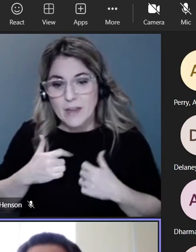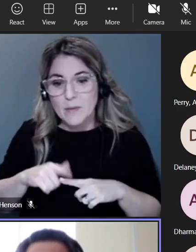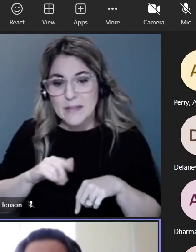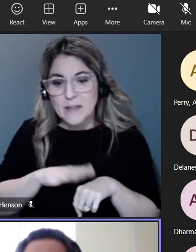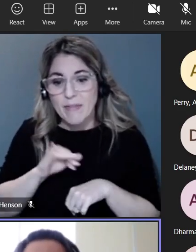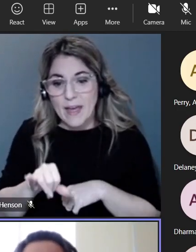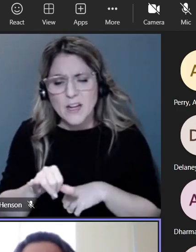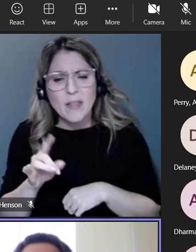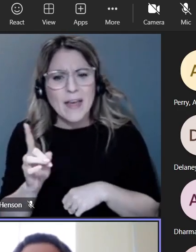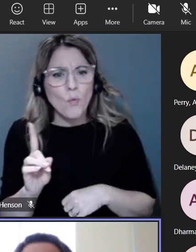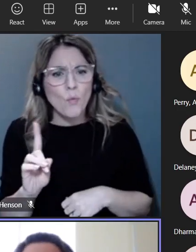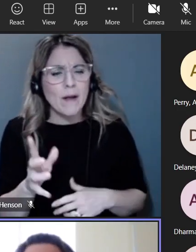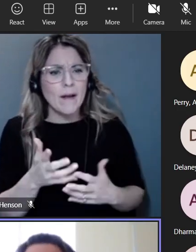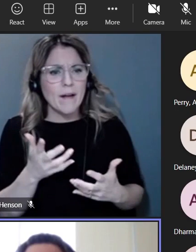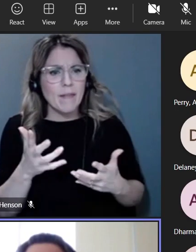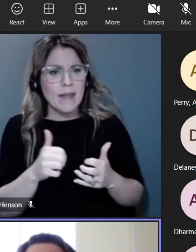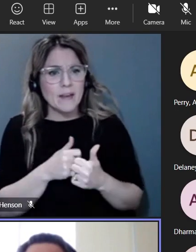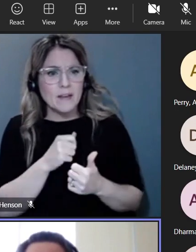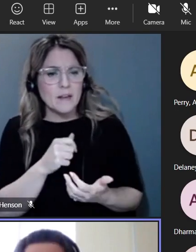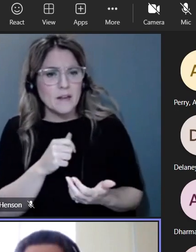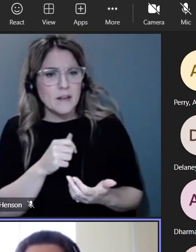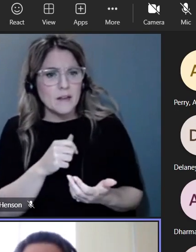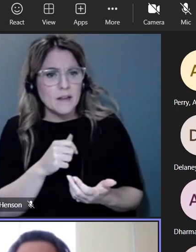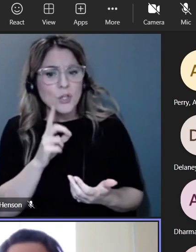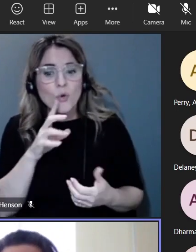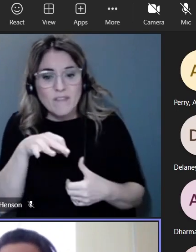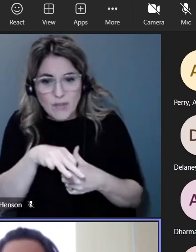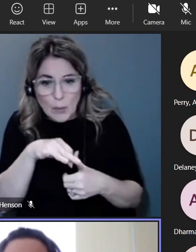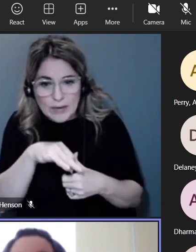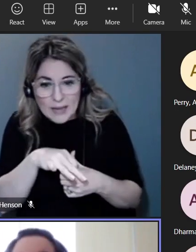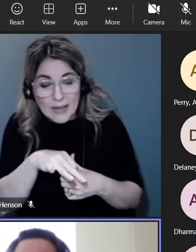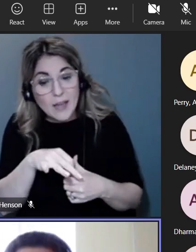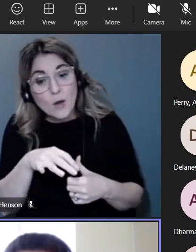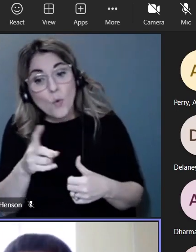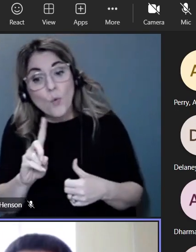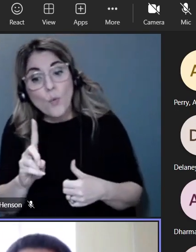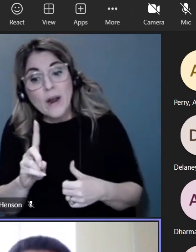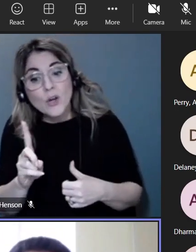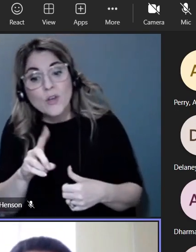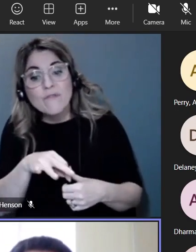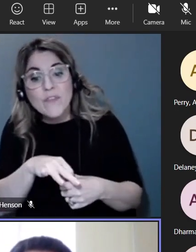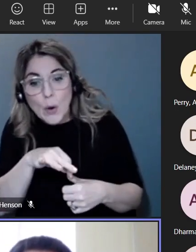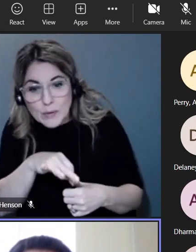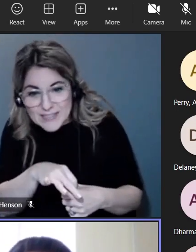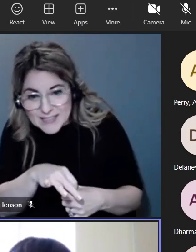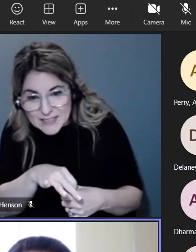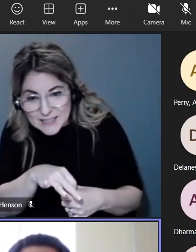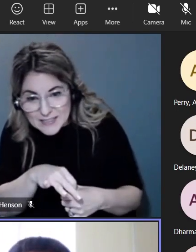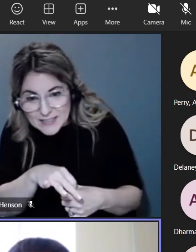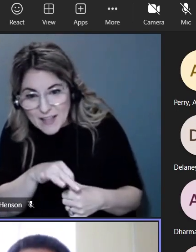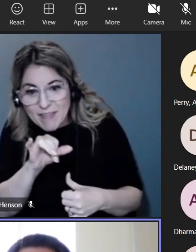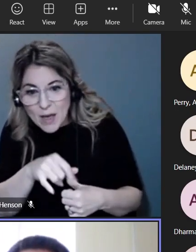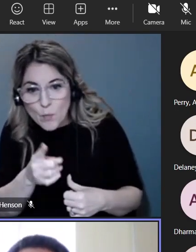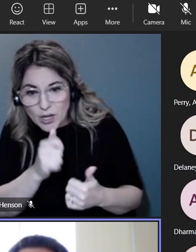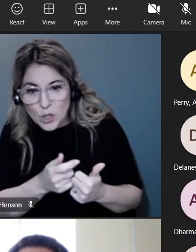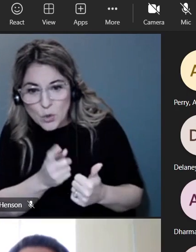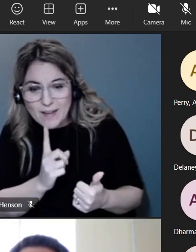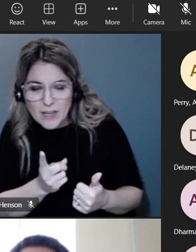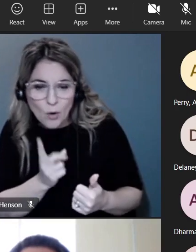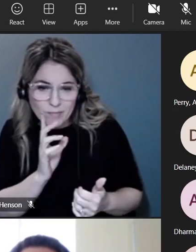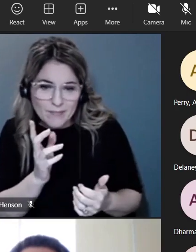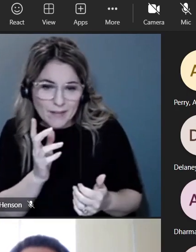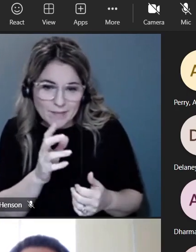so think about kind of where what you would have for your voting so where you would vote so what is your congressional district yeah